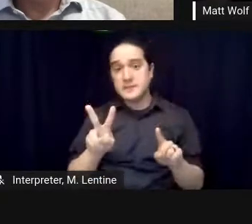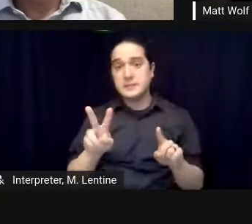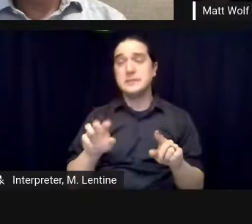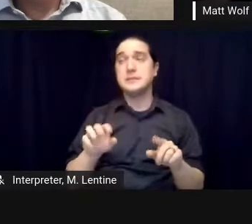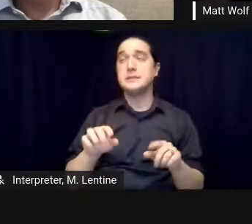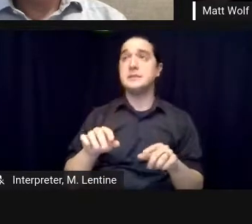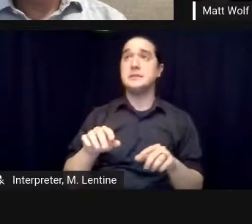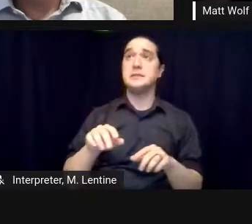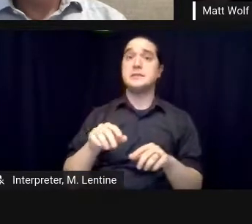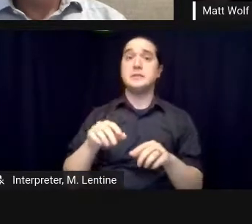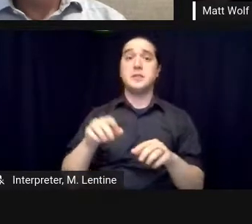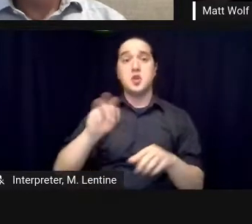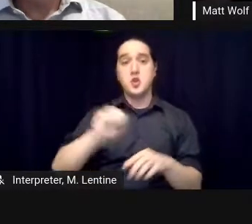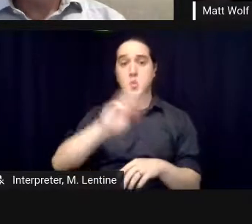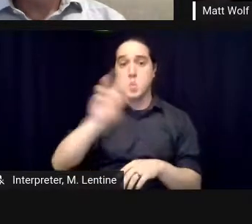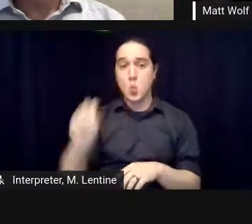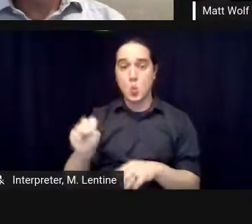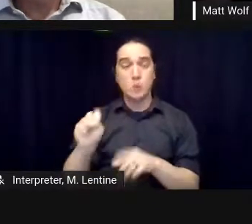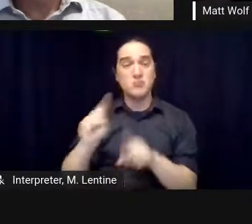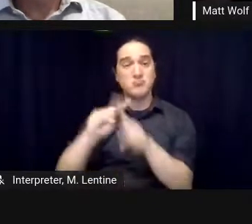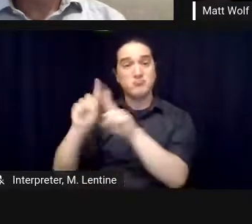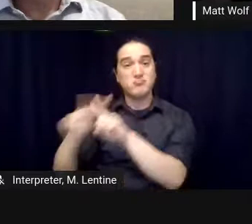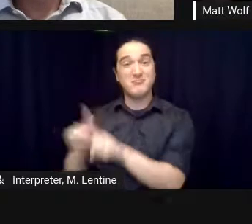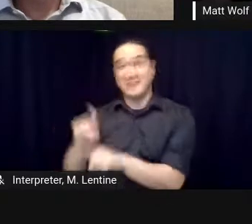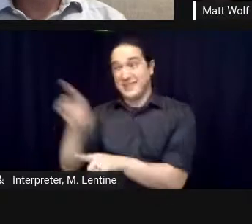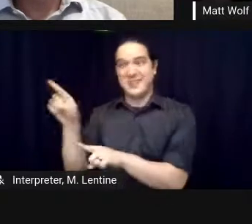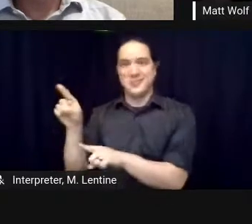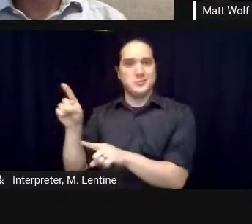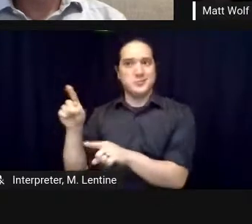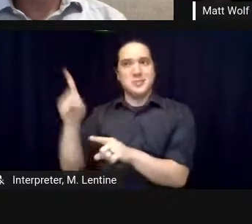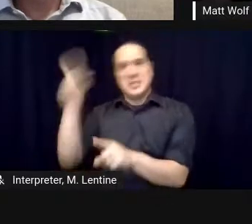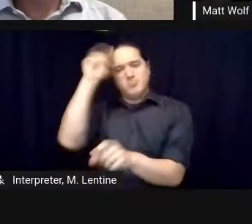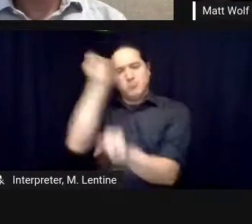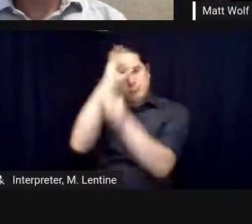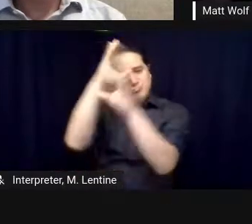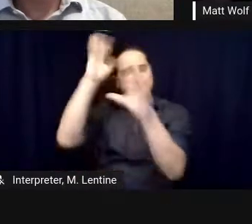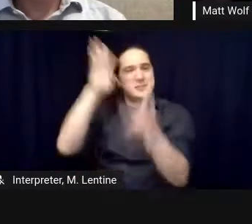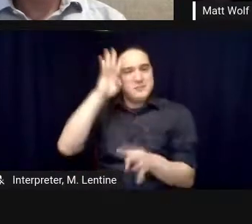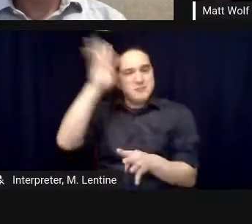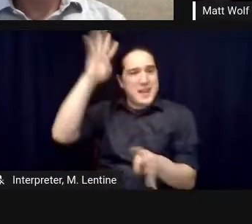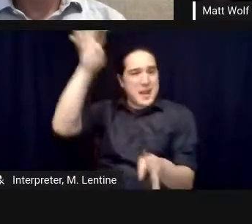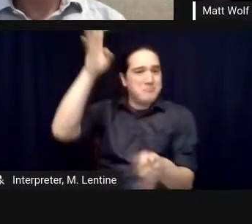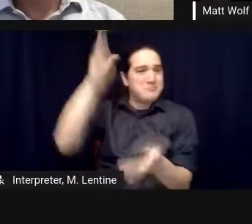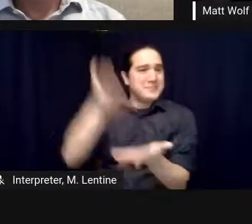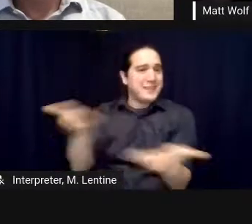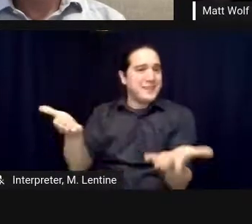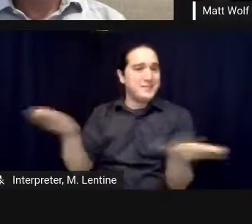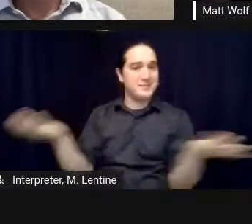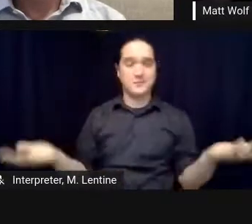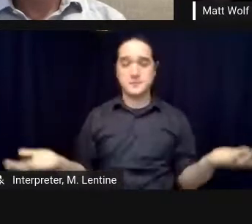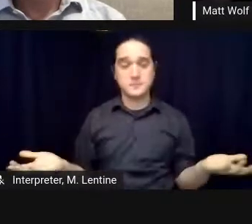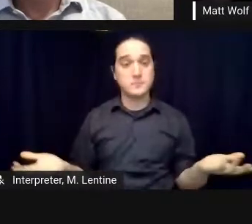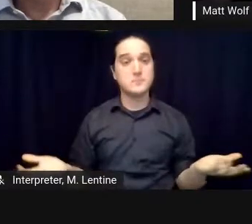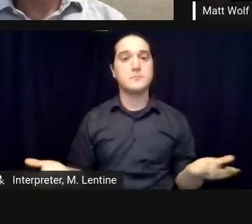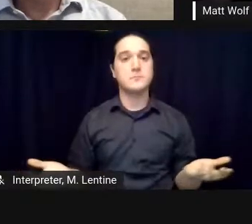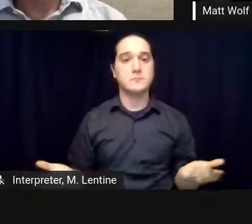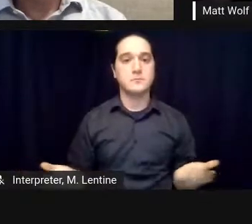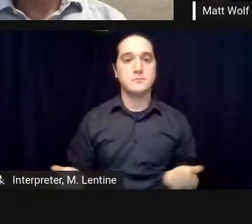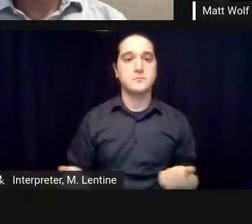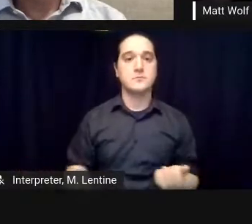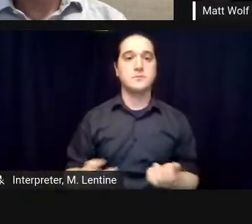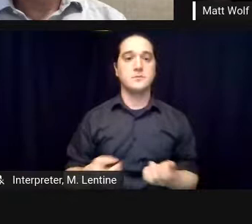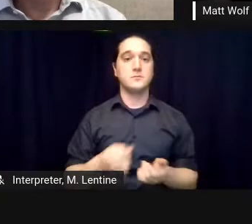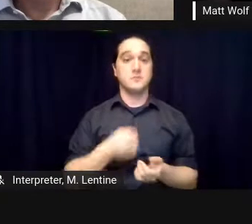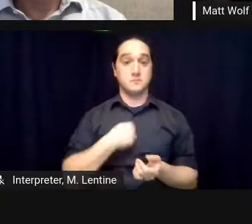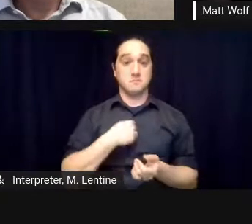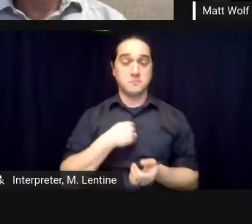its subtlety and also i think there was a growing appetite for a kind of voyeuristic entertainment that this